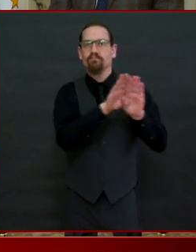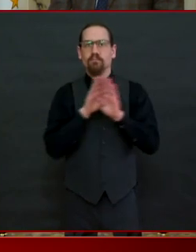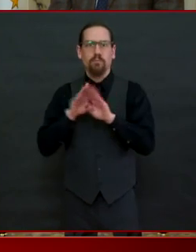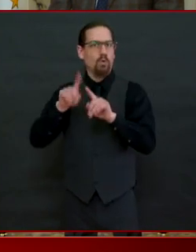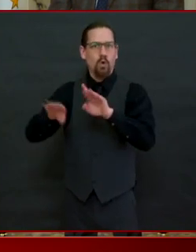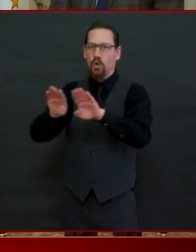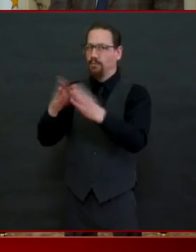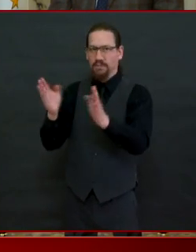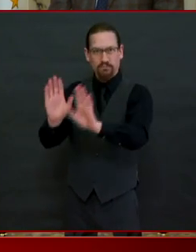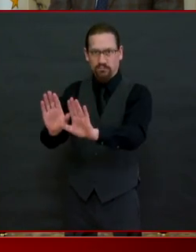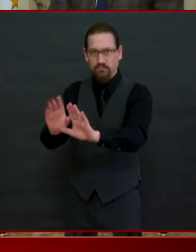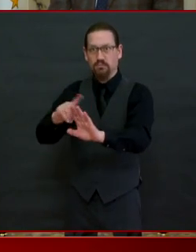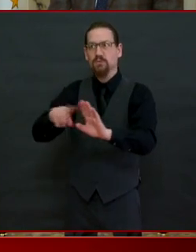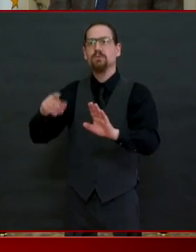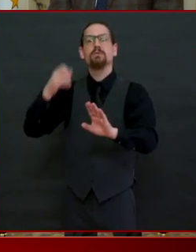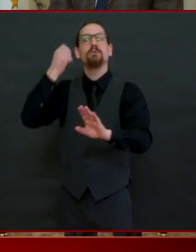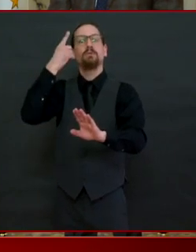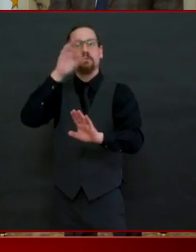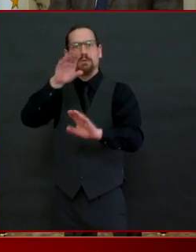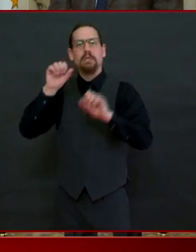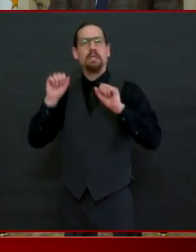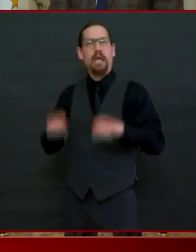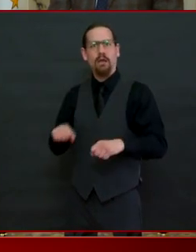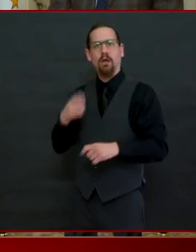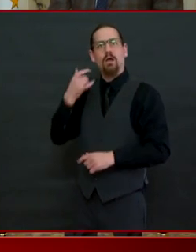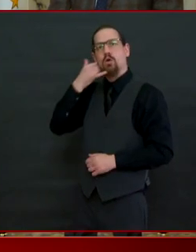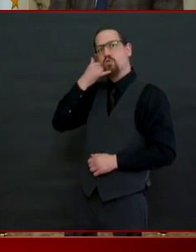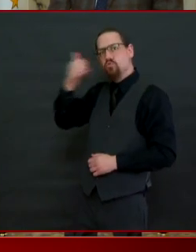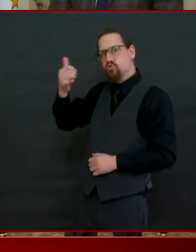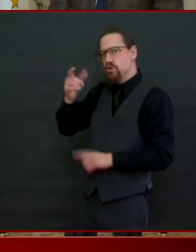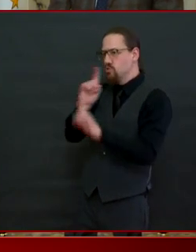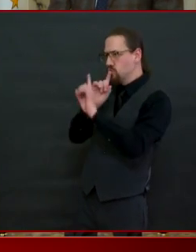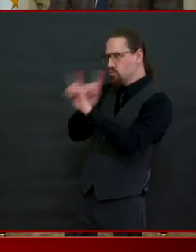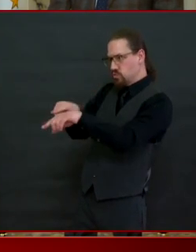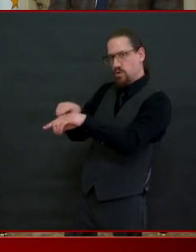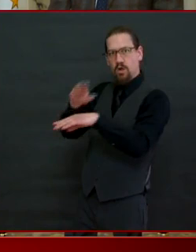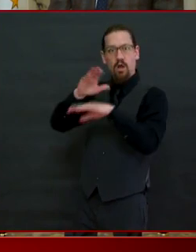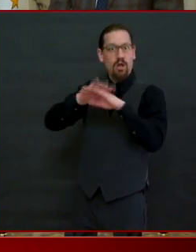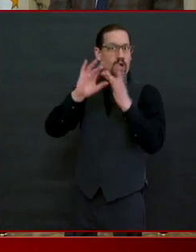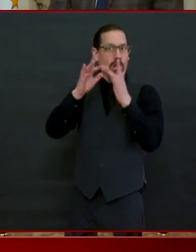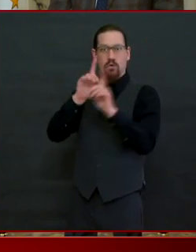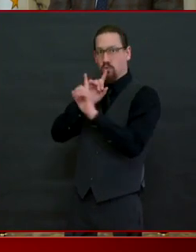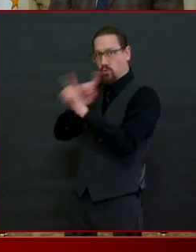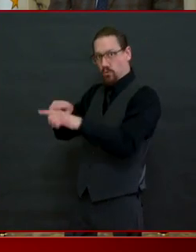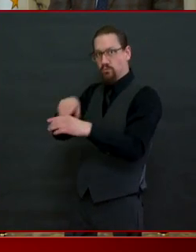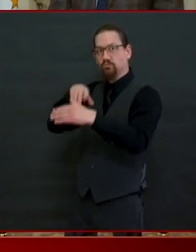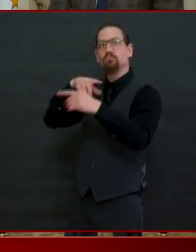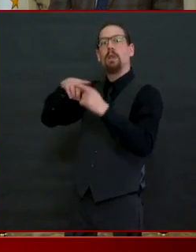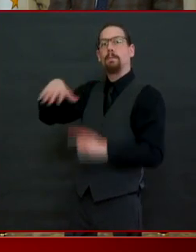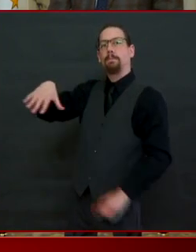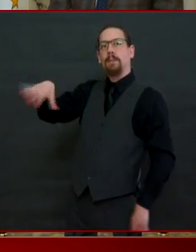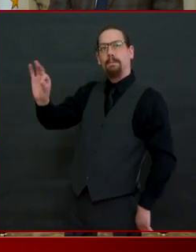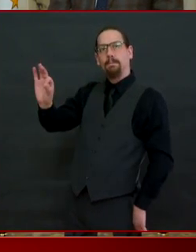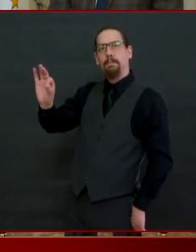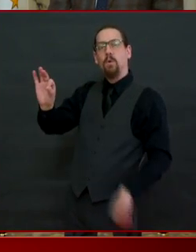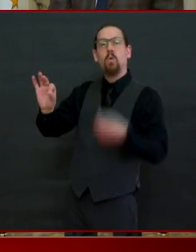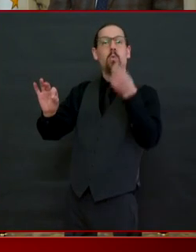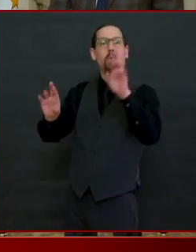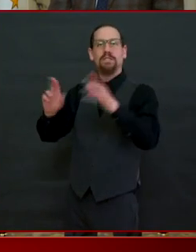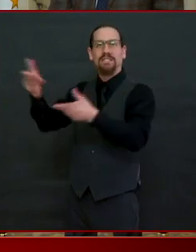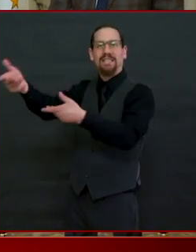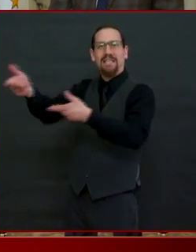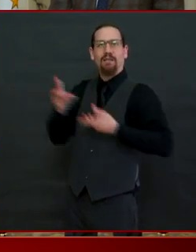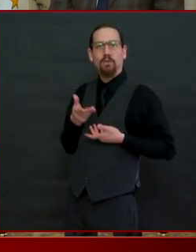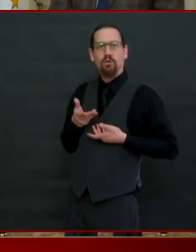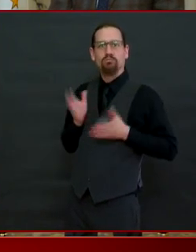this is we've unfortunately continue to hear way too many instances of crowded